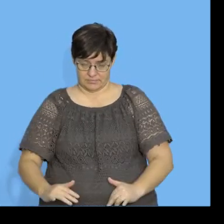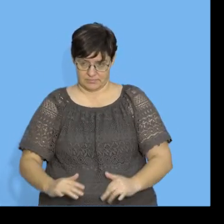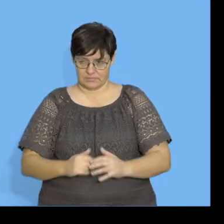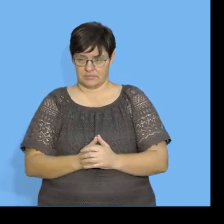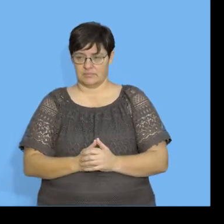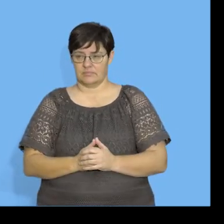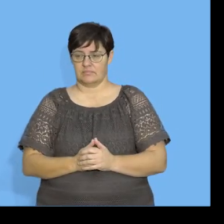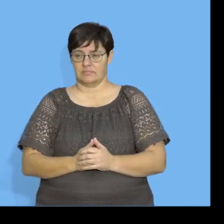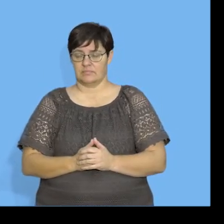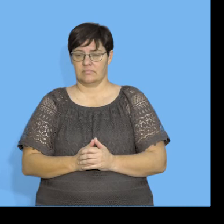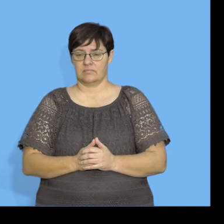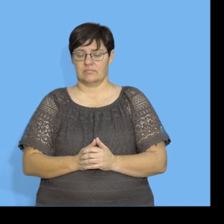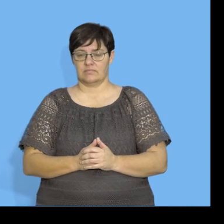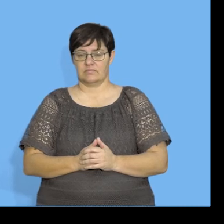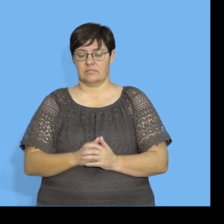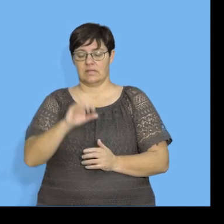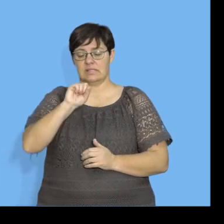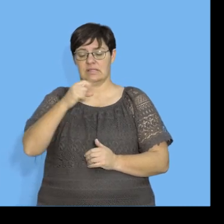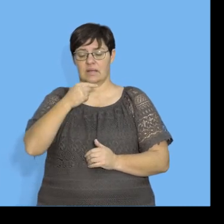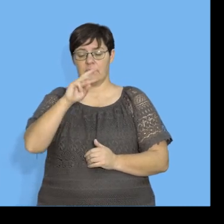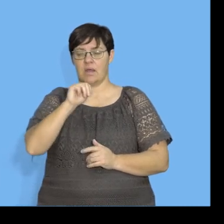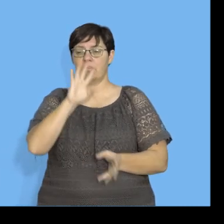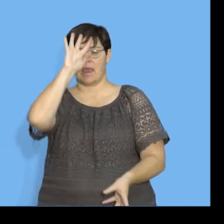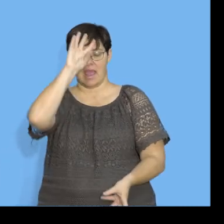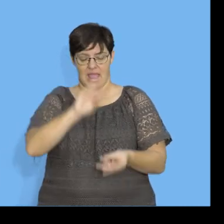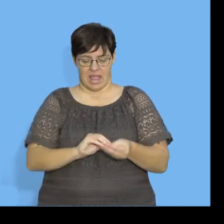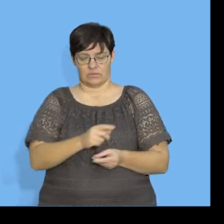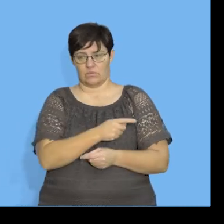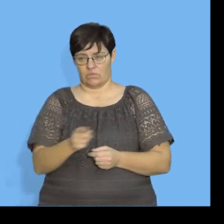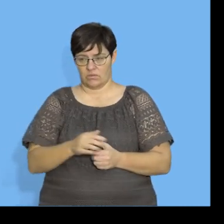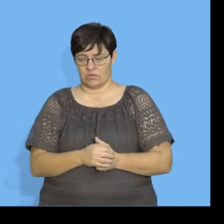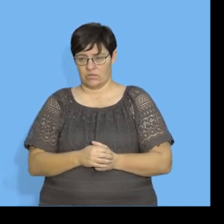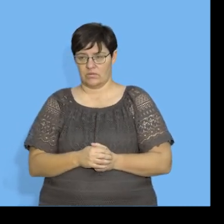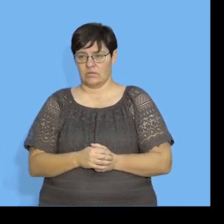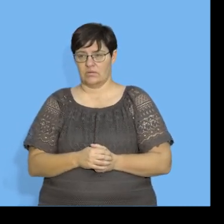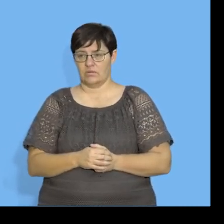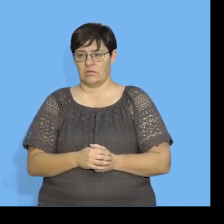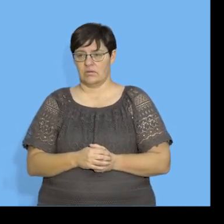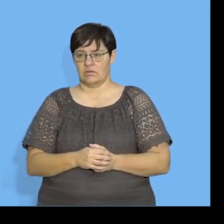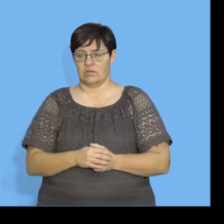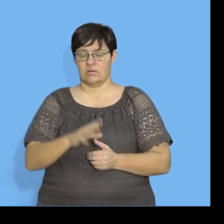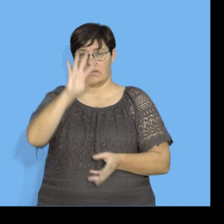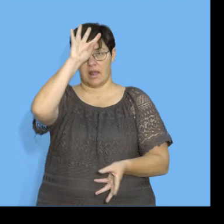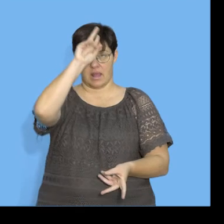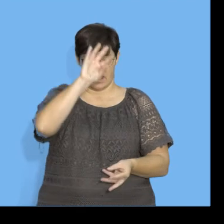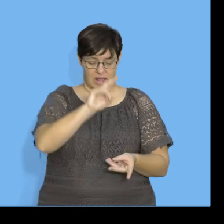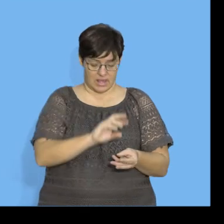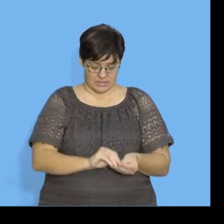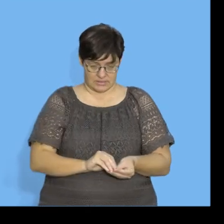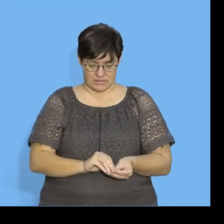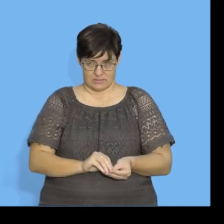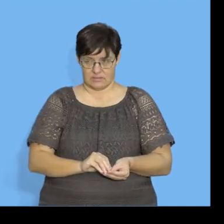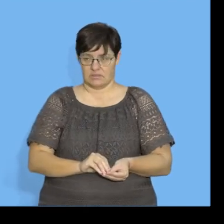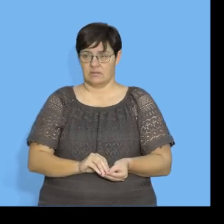complete our table. Then sigma, this sign, just add everything. We add everything. This is what we get. We just add